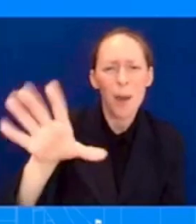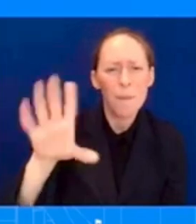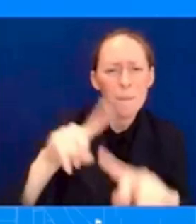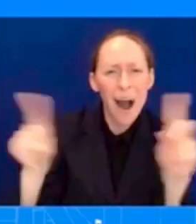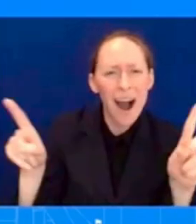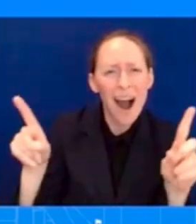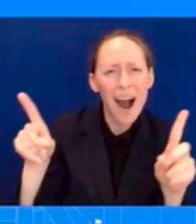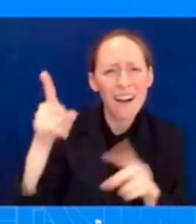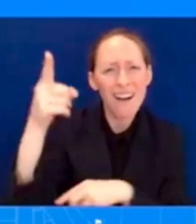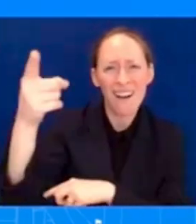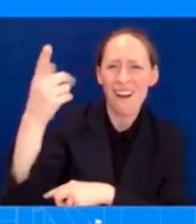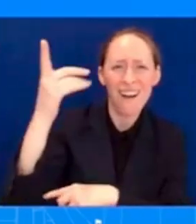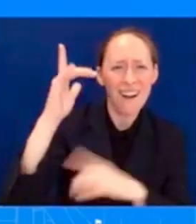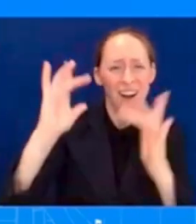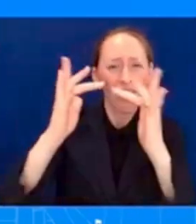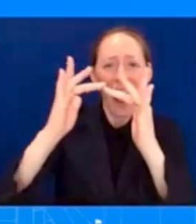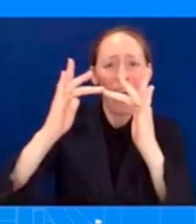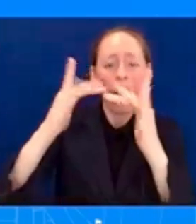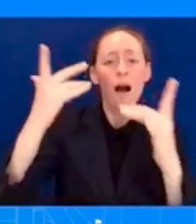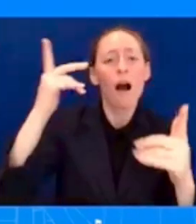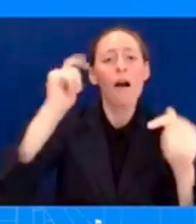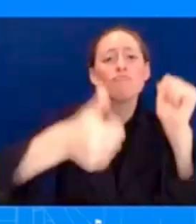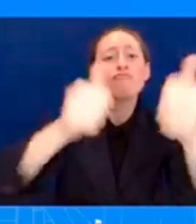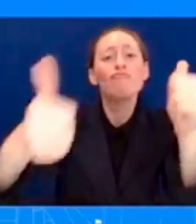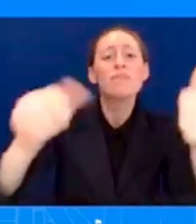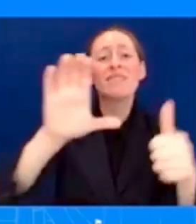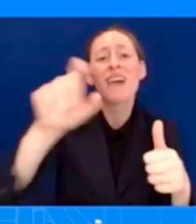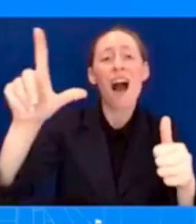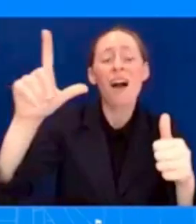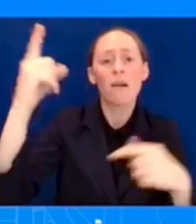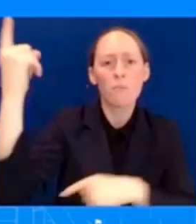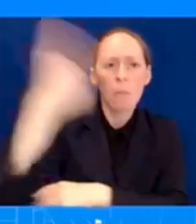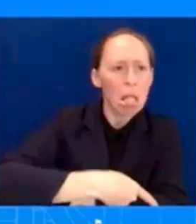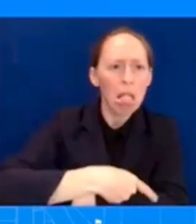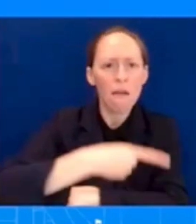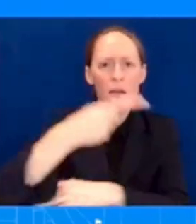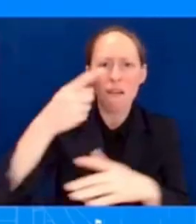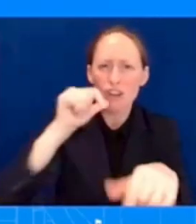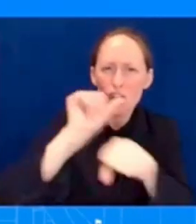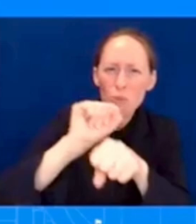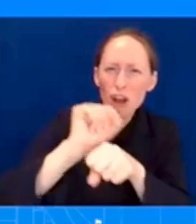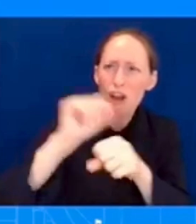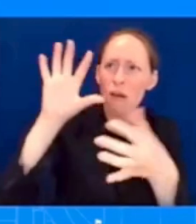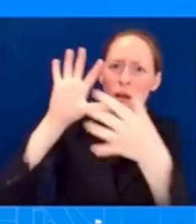people aren't able to get the information simply because of the extent of the devastation?